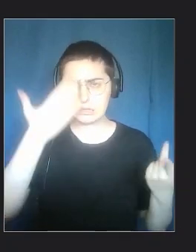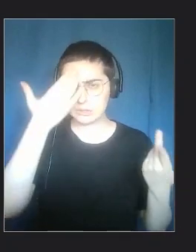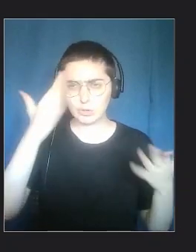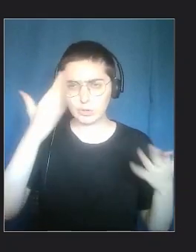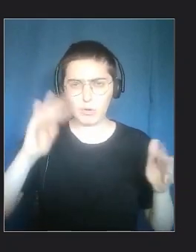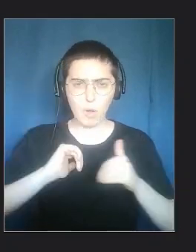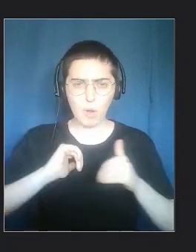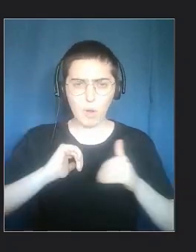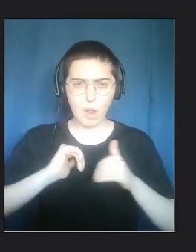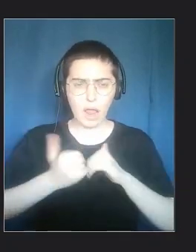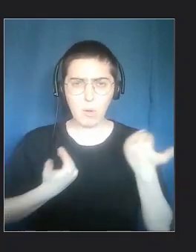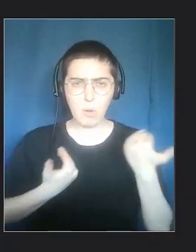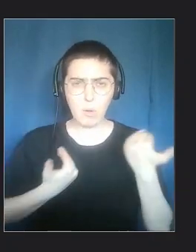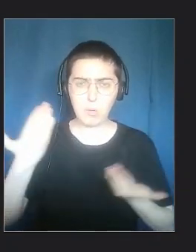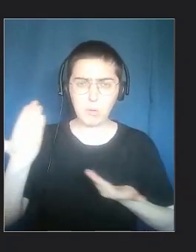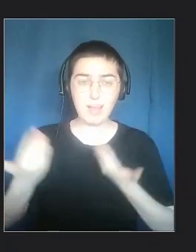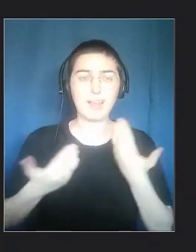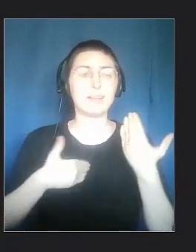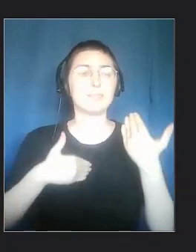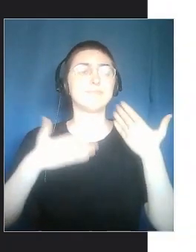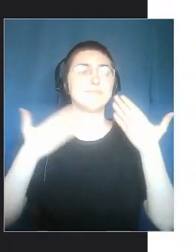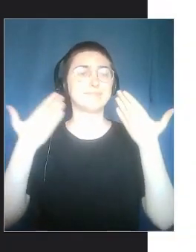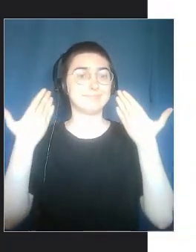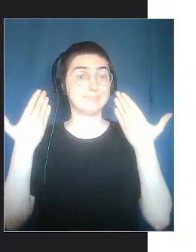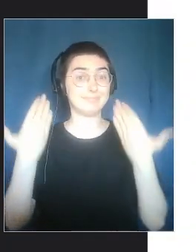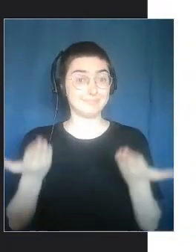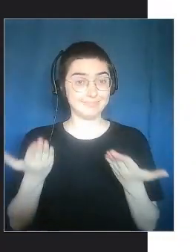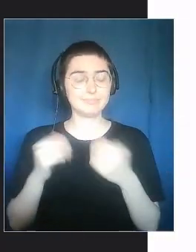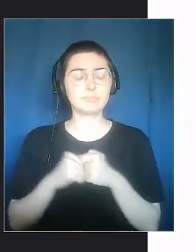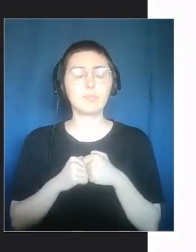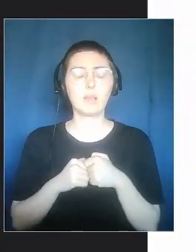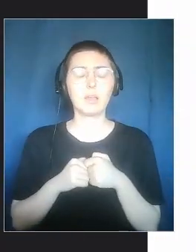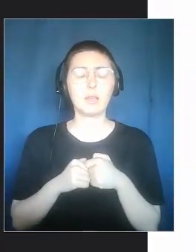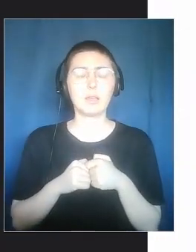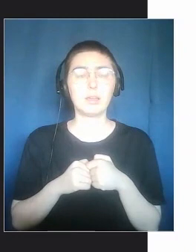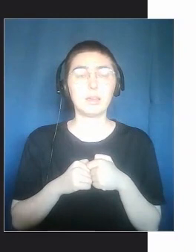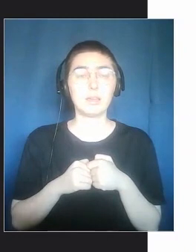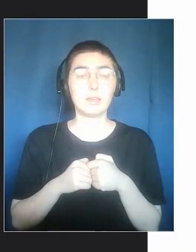Okay. So, Jewish Museum.